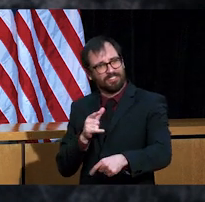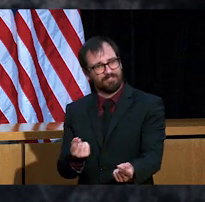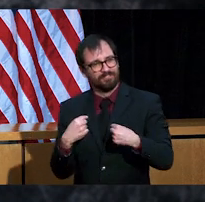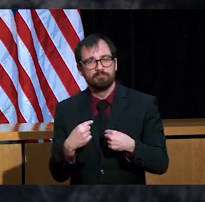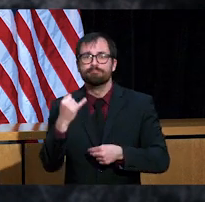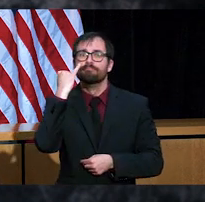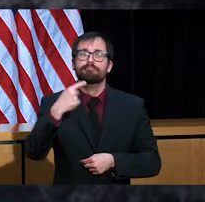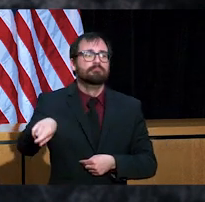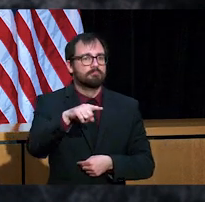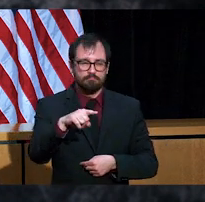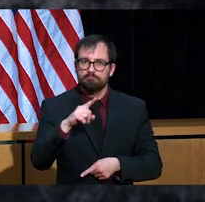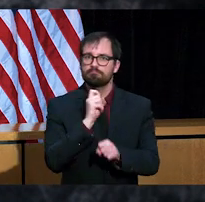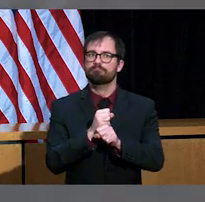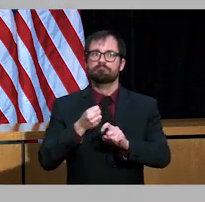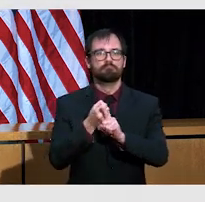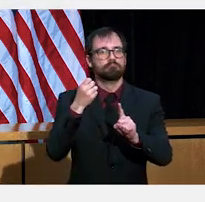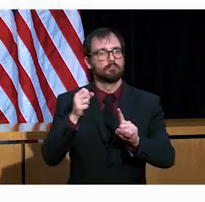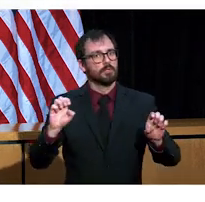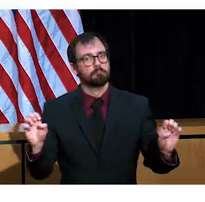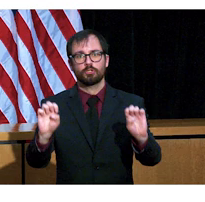or go to your local emergency department.